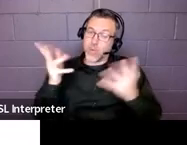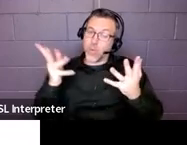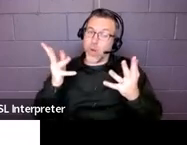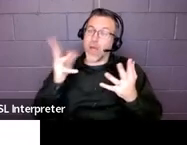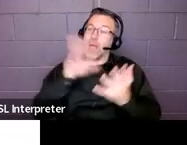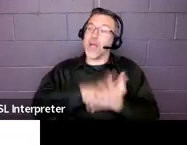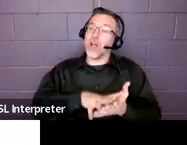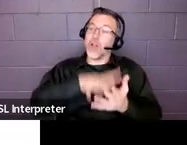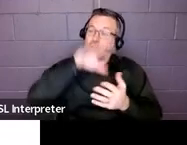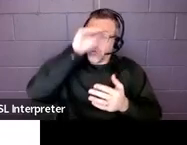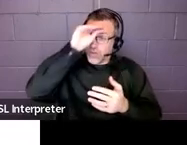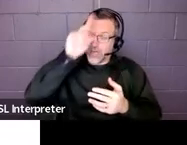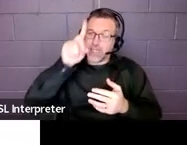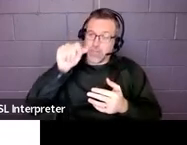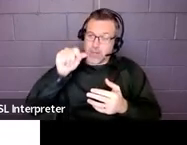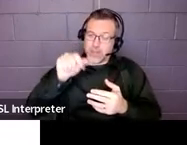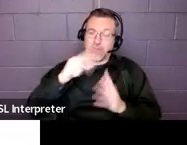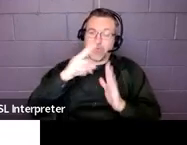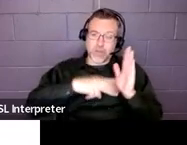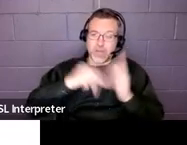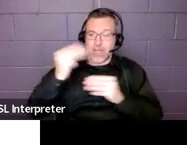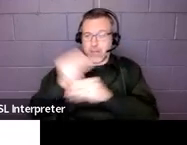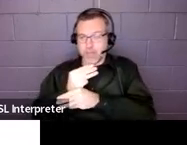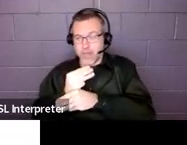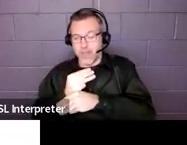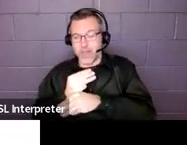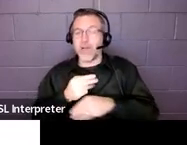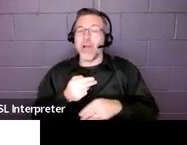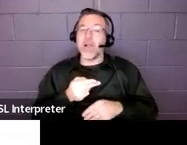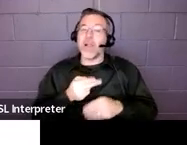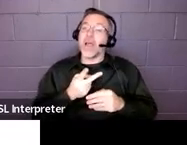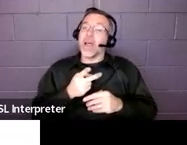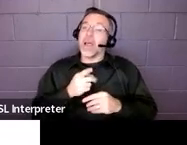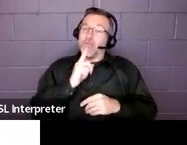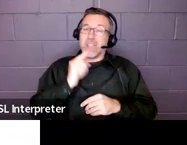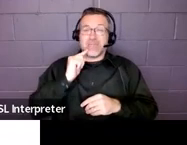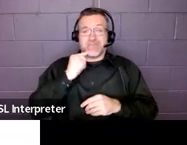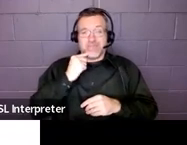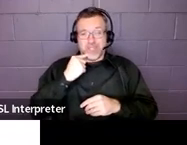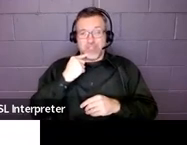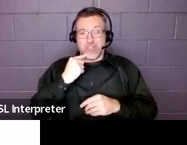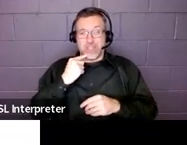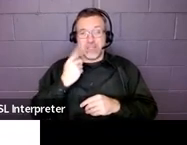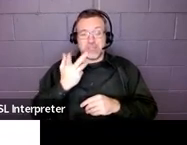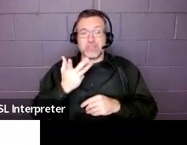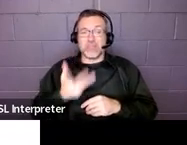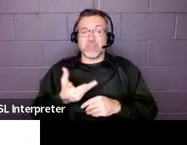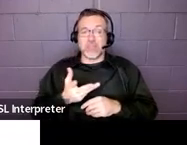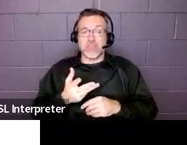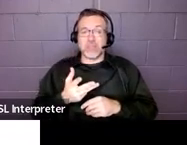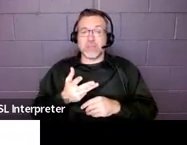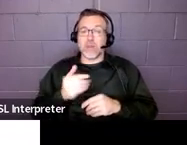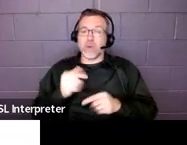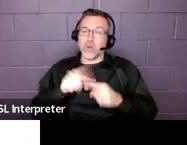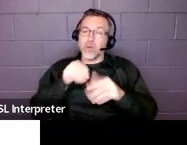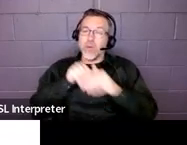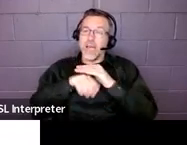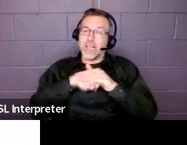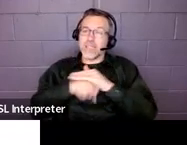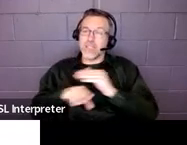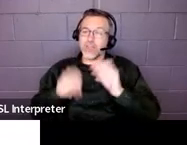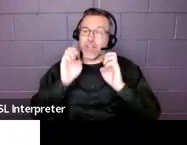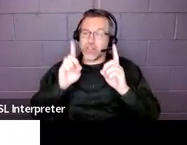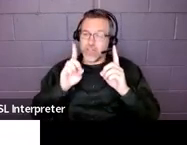reading and math, and that they are to such a degree that in order to access her education for those